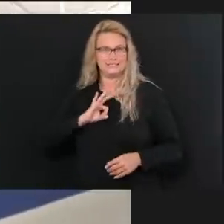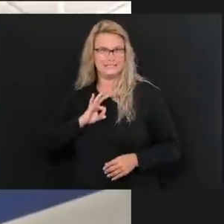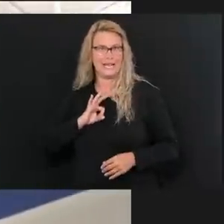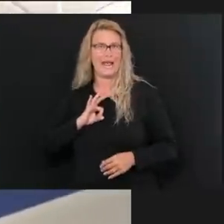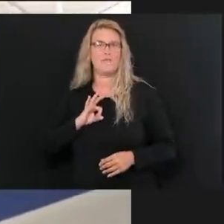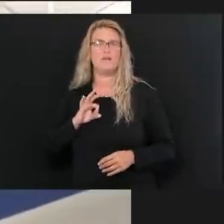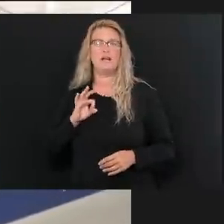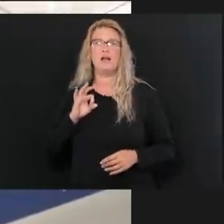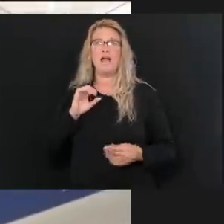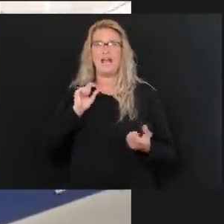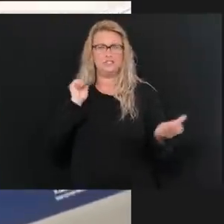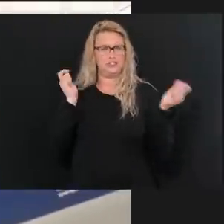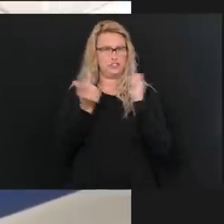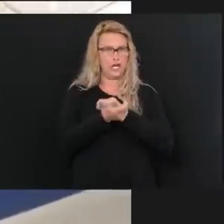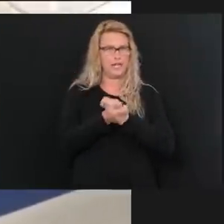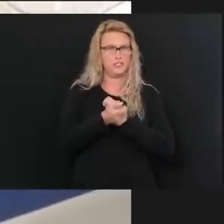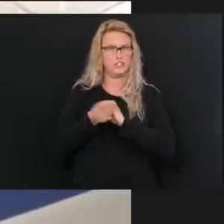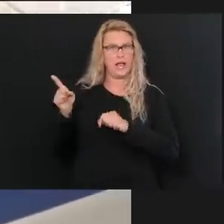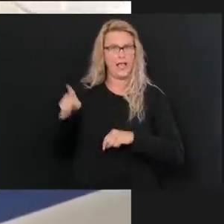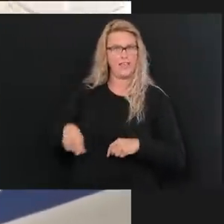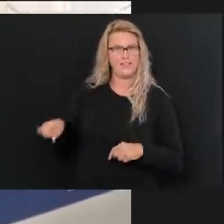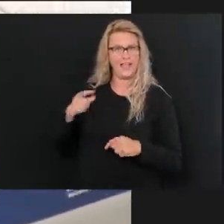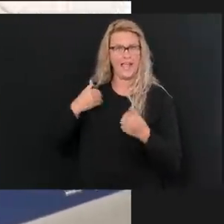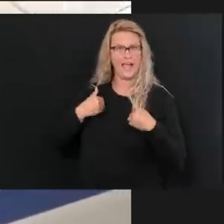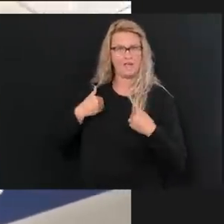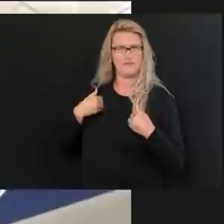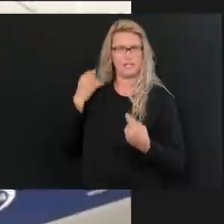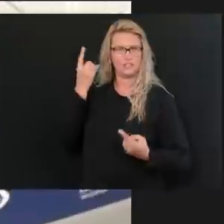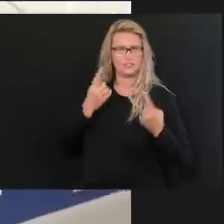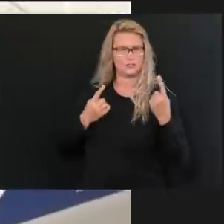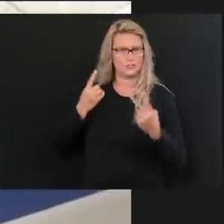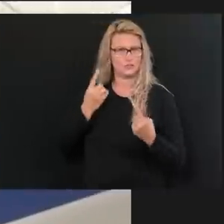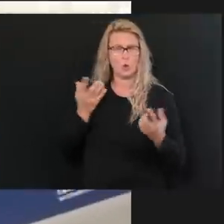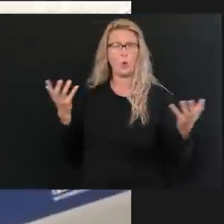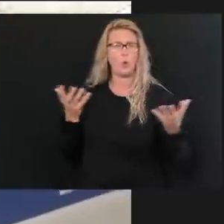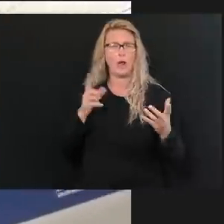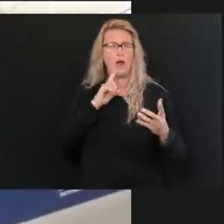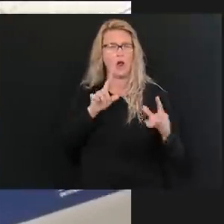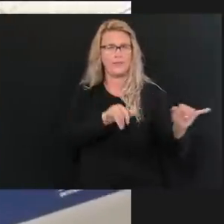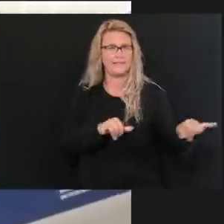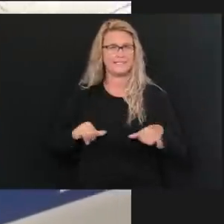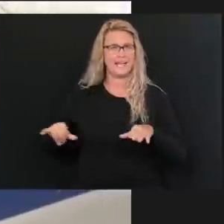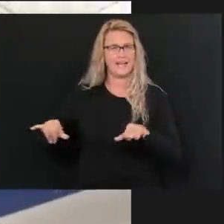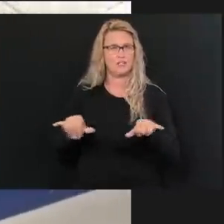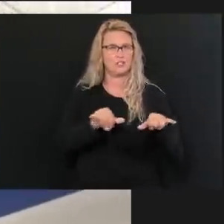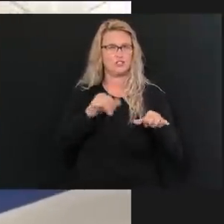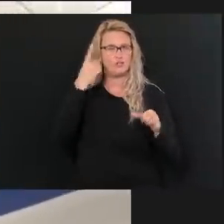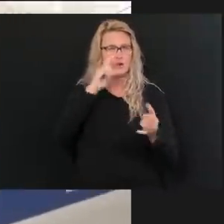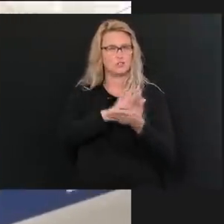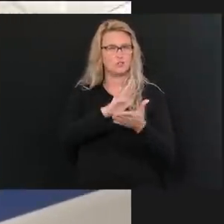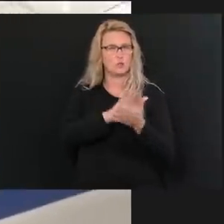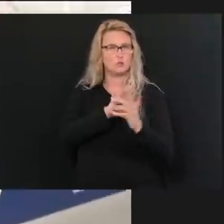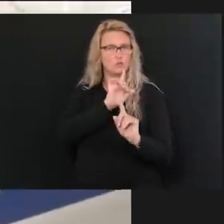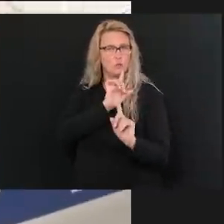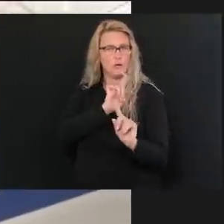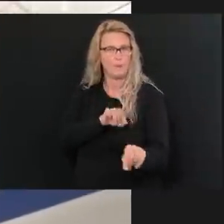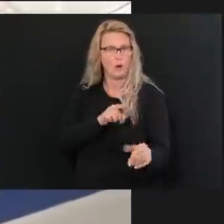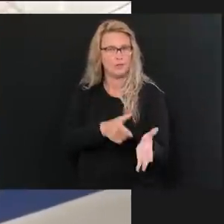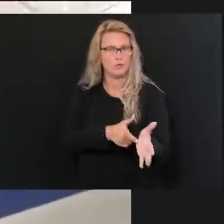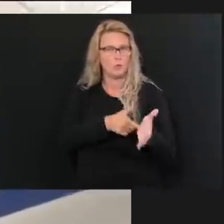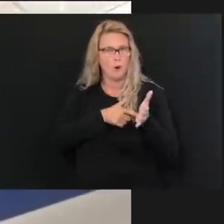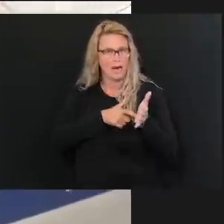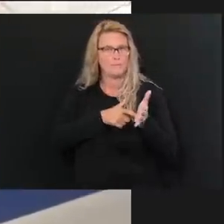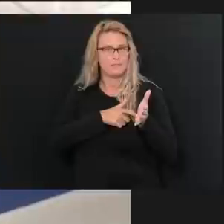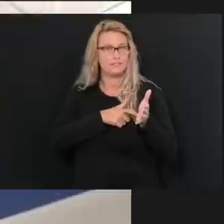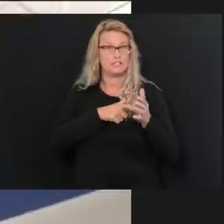having some concerns about that. So I'm asking what, what are the standards? What are the steps for schools to report the requirements? If a child or a